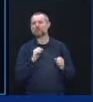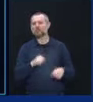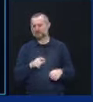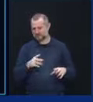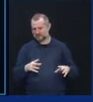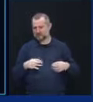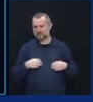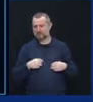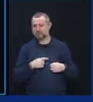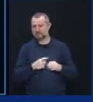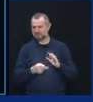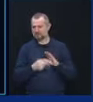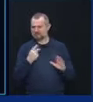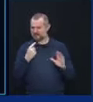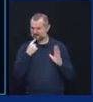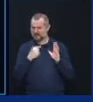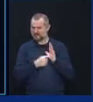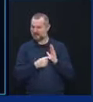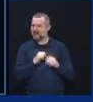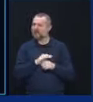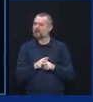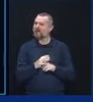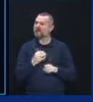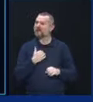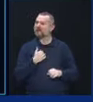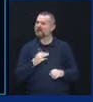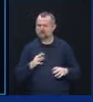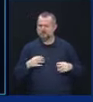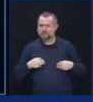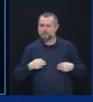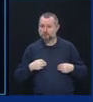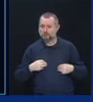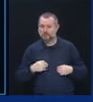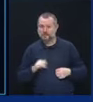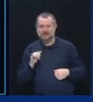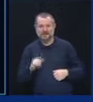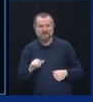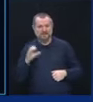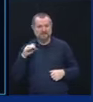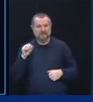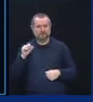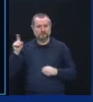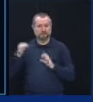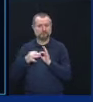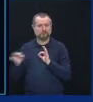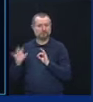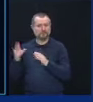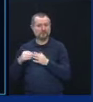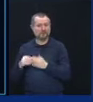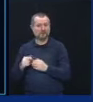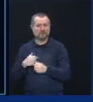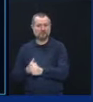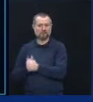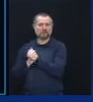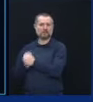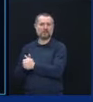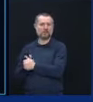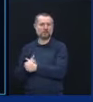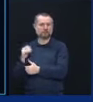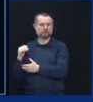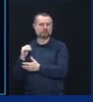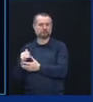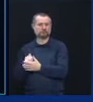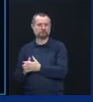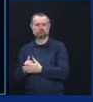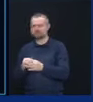with COVID from a hospital, end quote, as long as the facility follows the transmission-based precautions. I will add that, and it's very